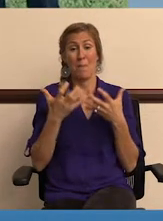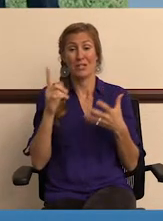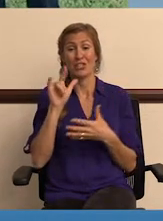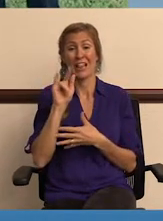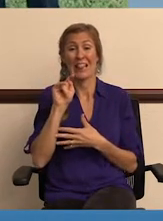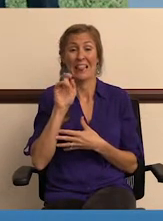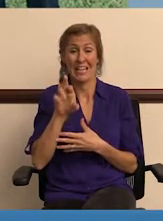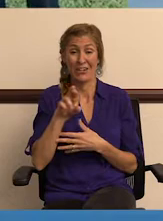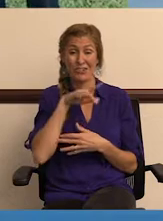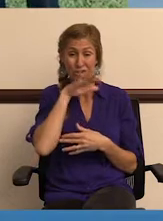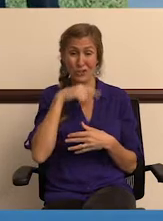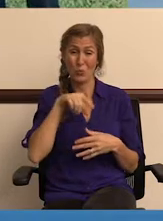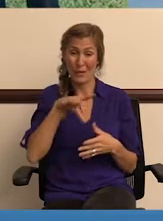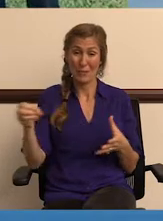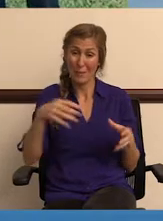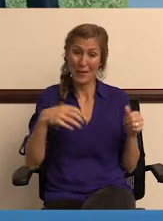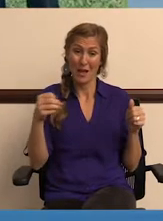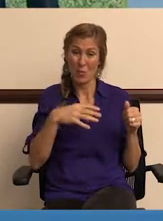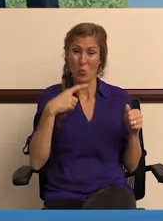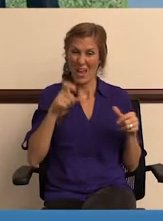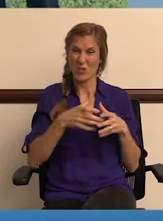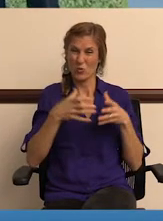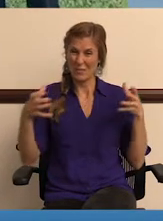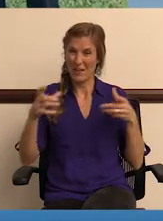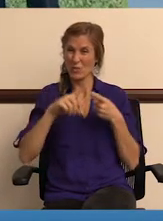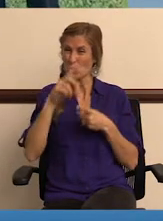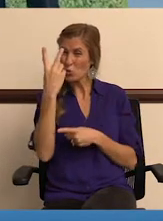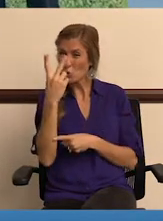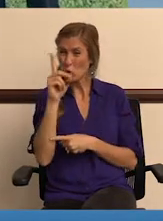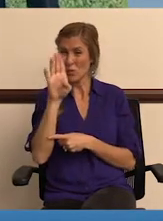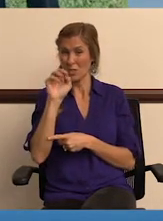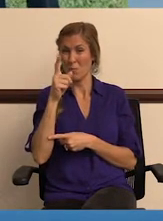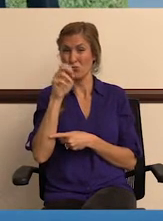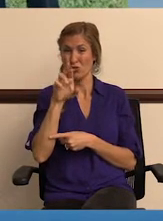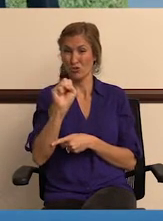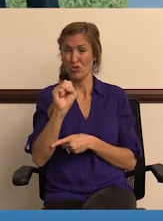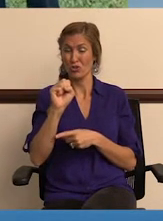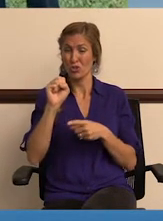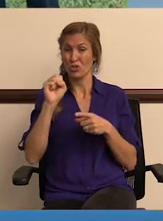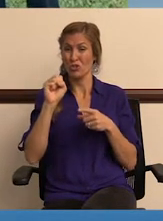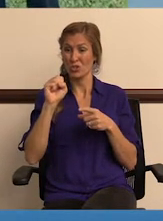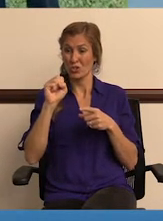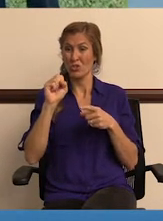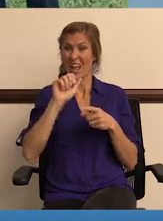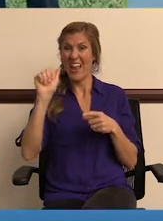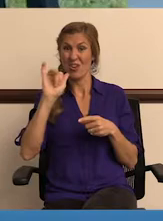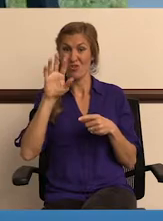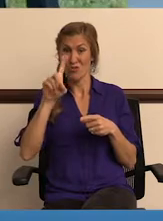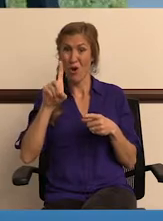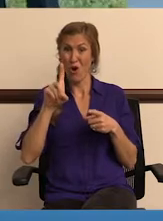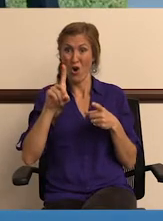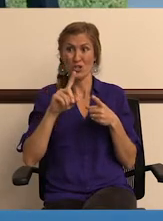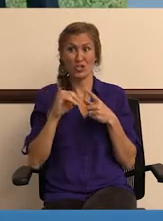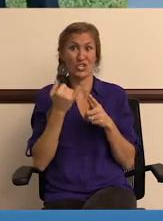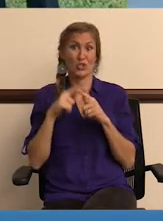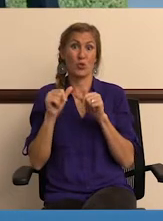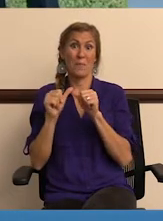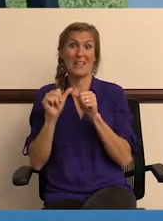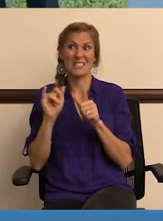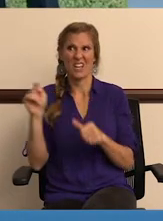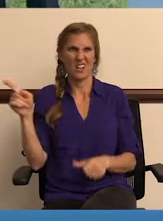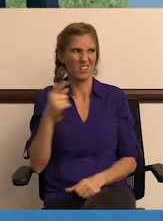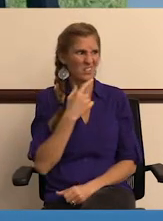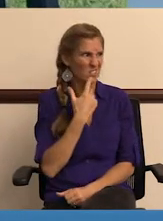amount of litter that we pick up. We've had to expand to two dumpsters in the yard at all times just to be able to move it.